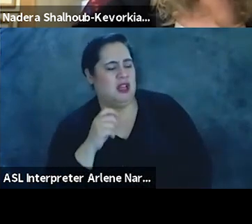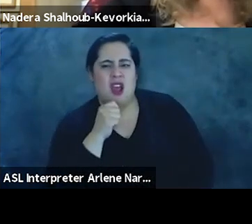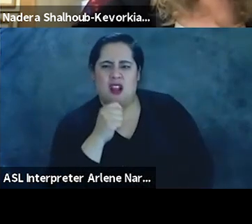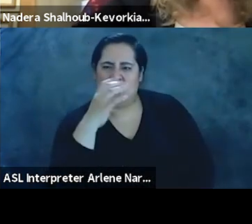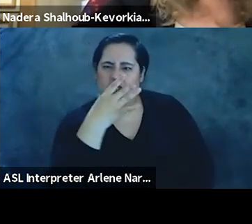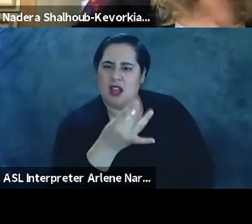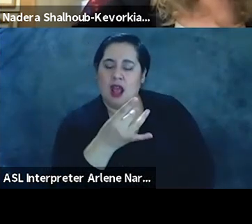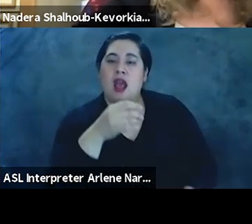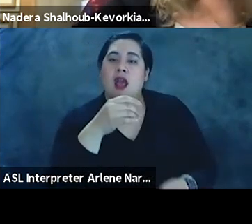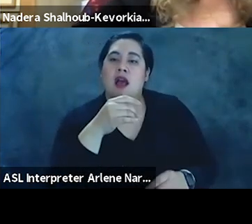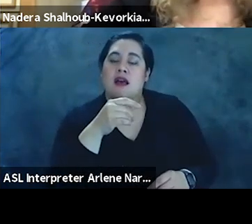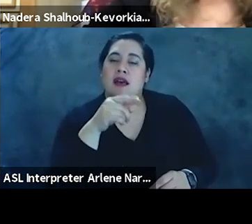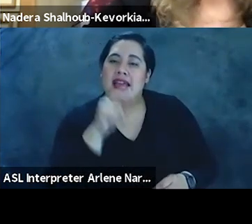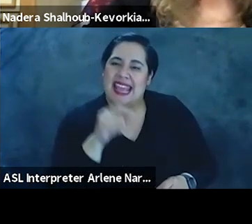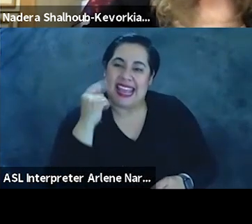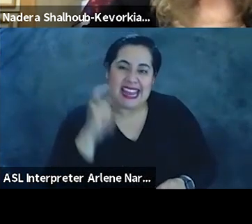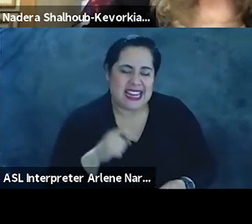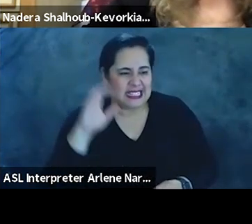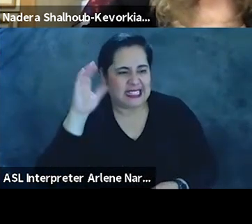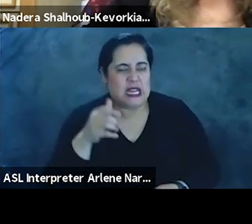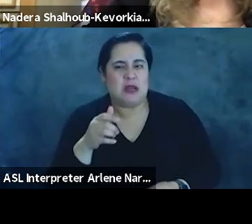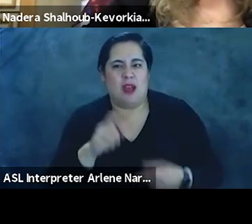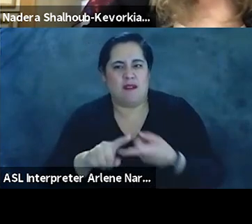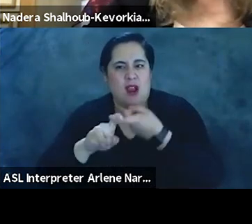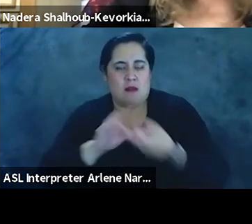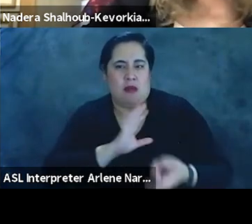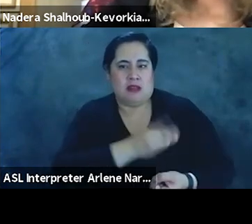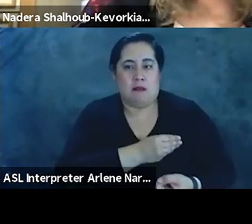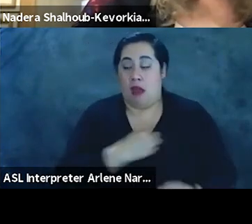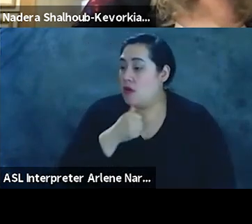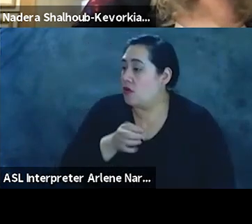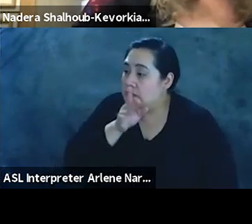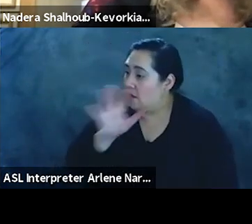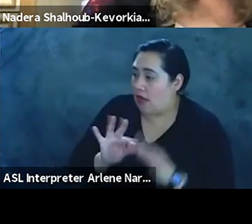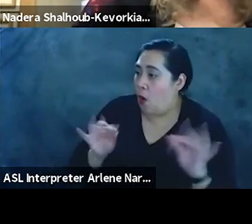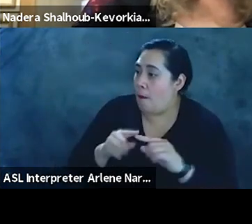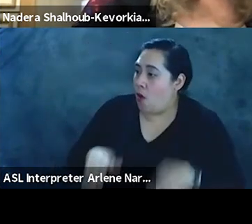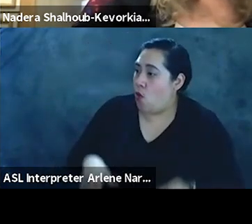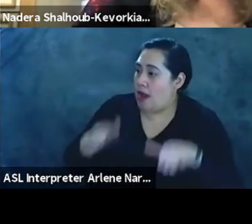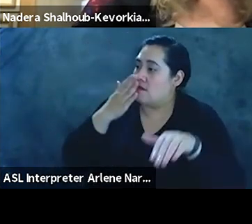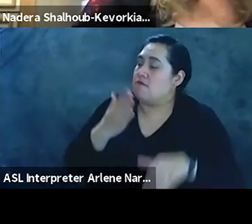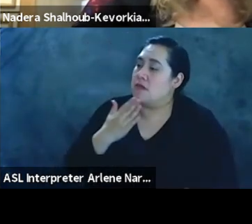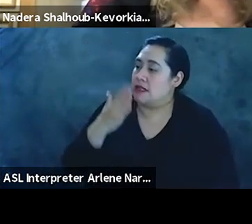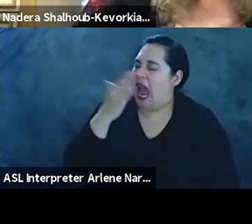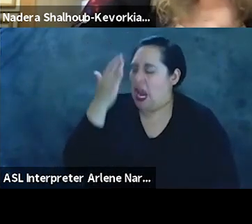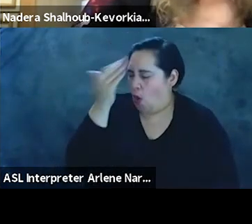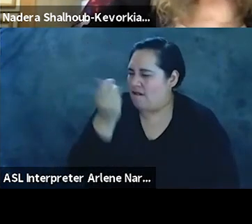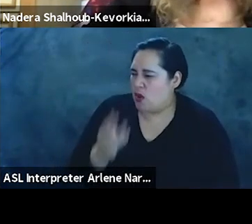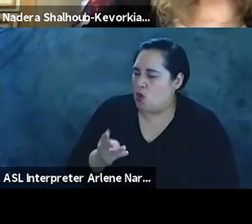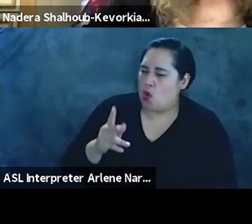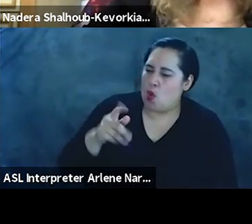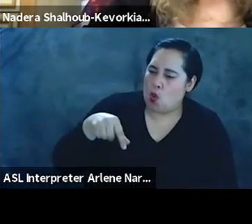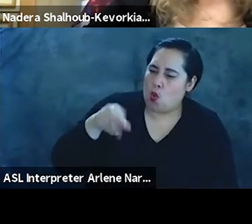India is seen as a staunch friend of the Palestinians. I don't speak Arabic, but having been raised a Muslim, I know a few verses from the Quran and